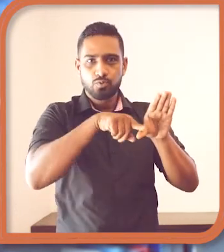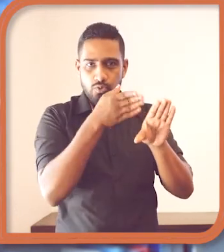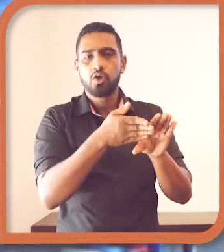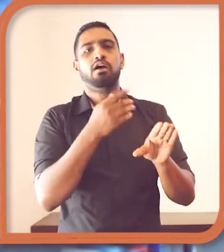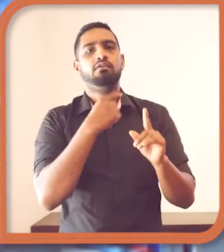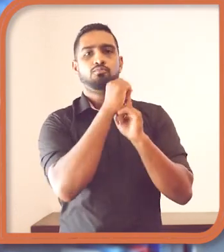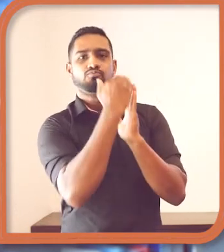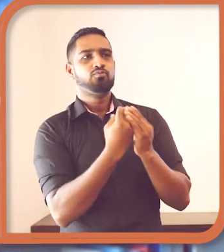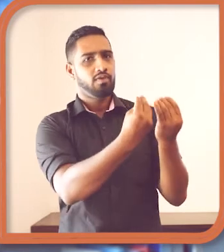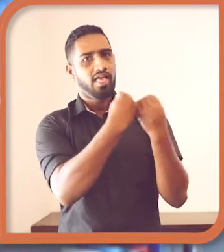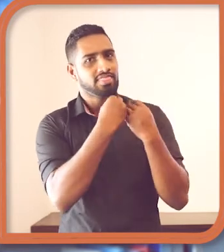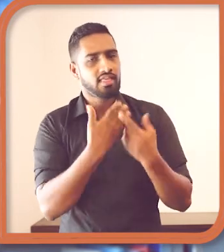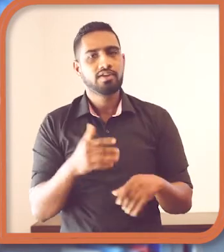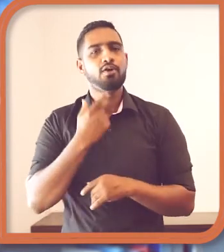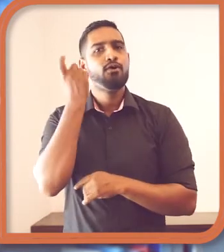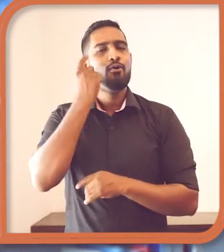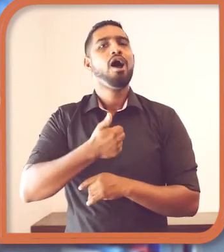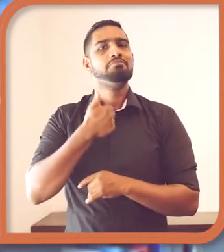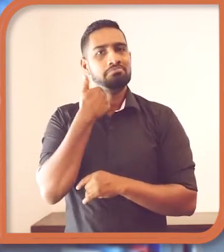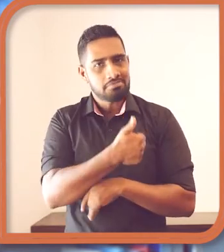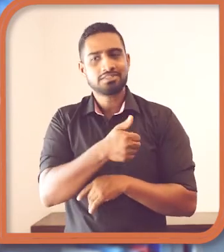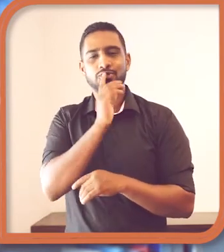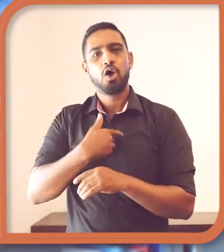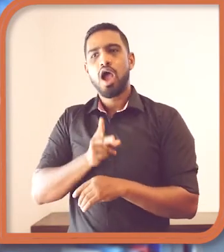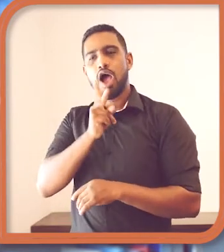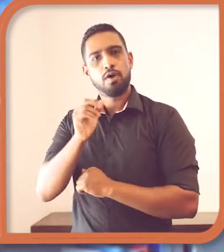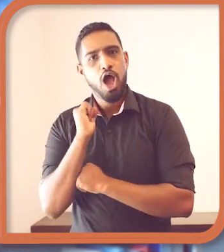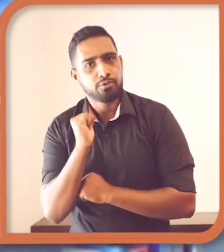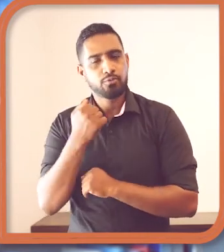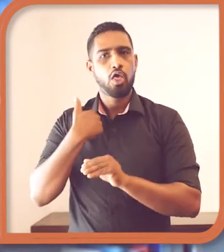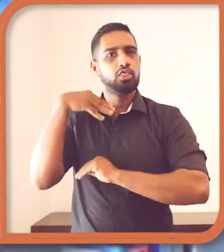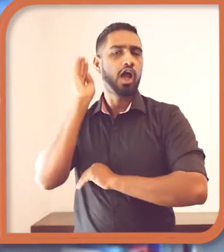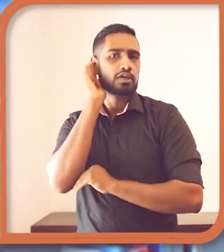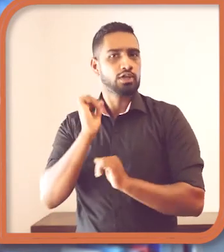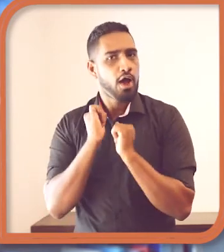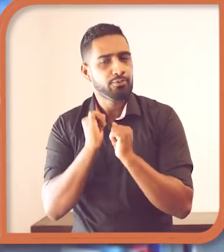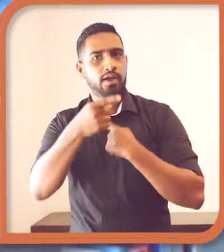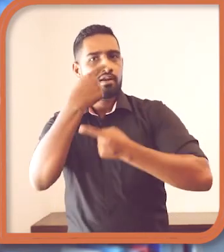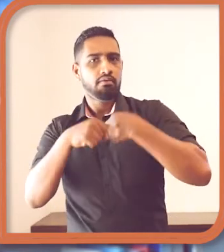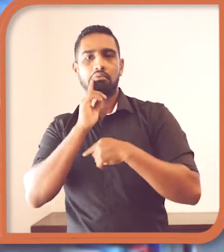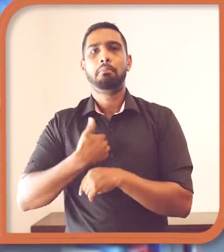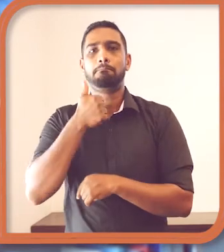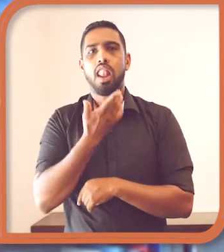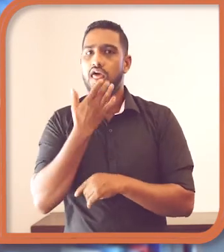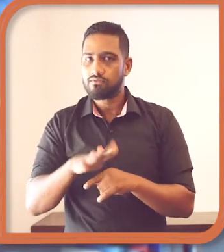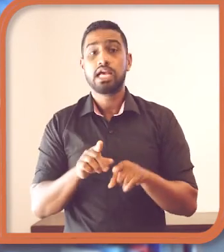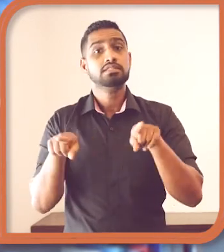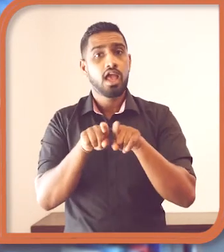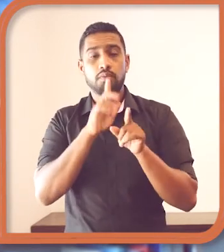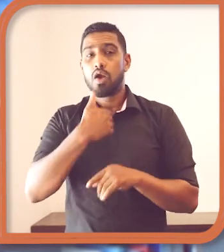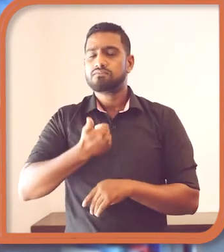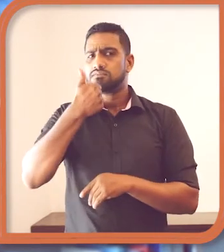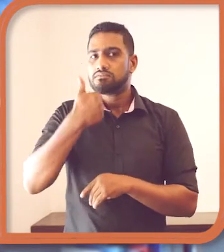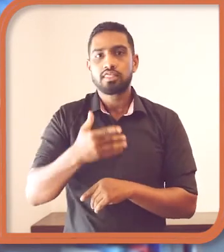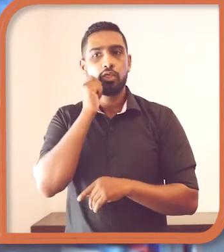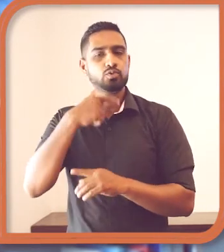So for that the leadership is the main requirement. So I'm working with different kind of youth communities in the country. So